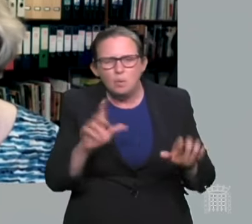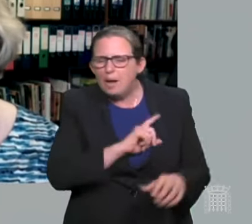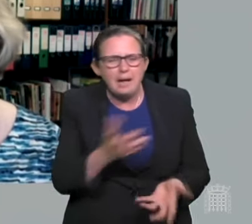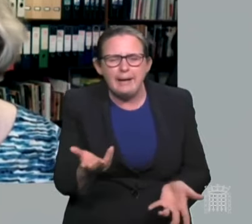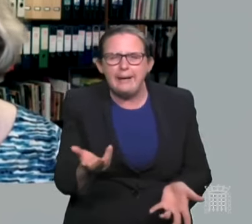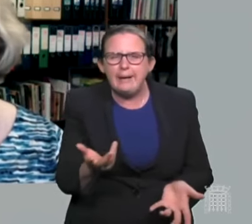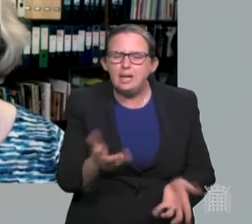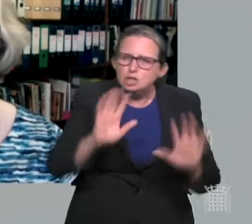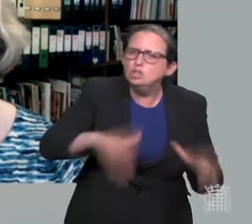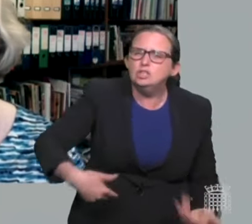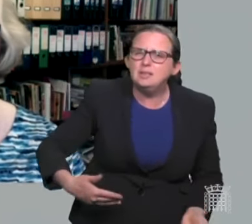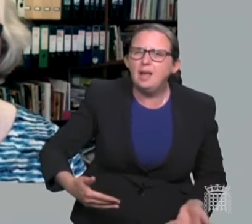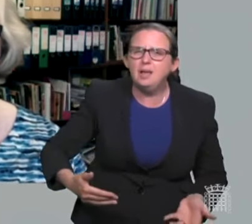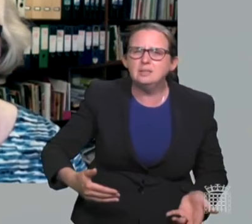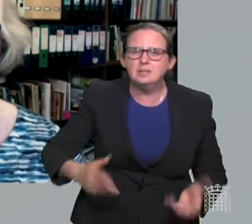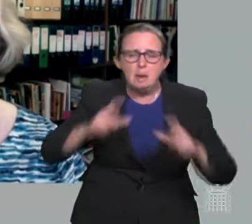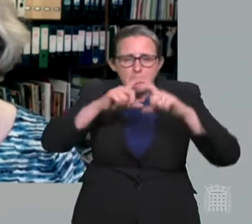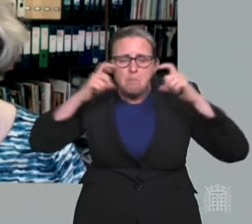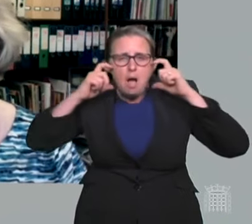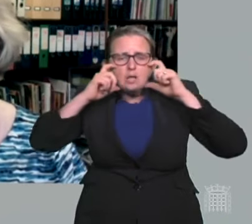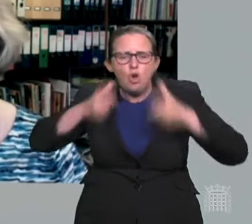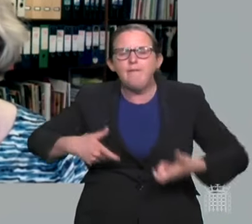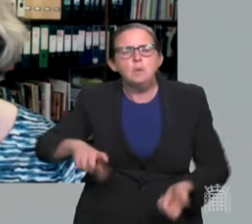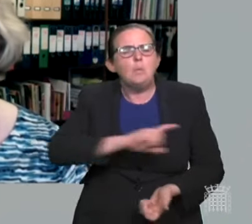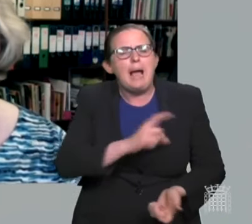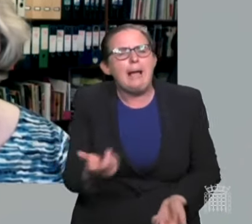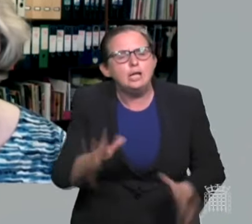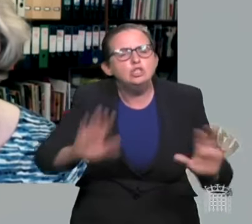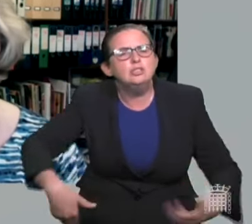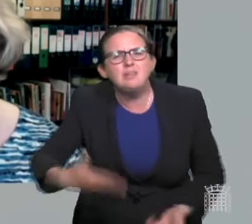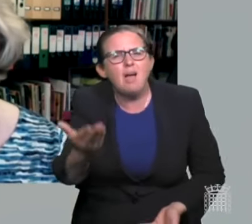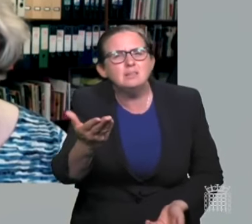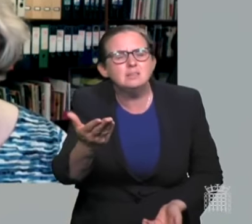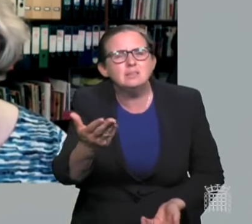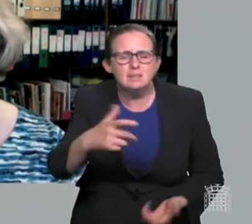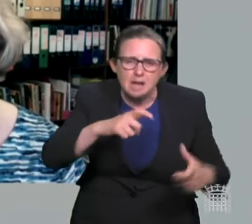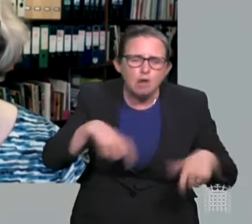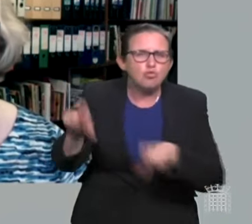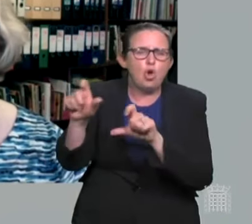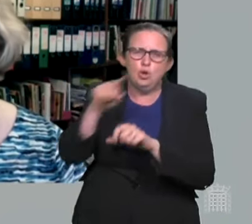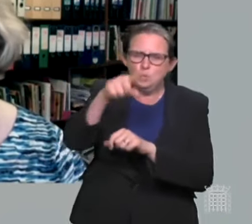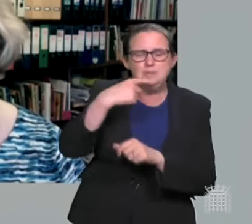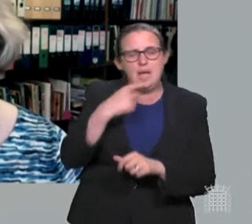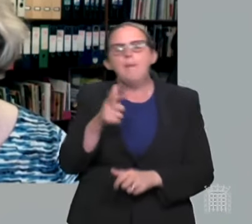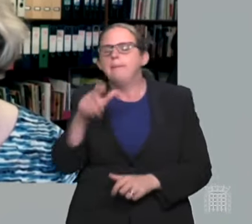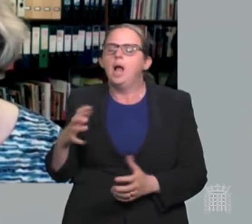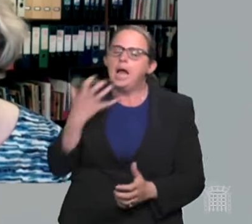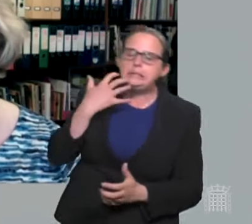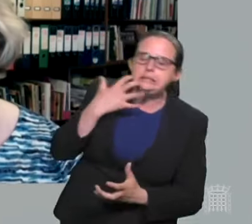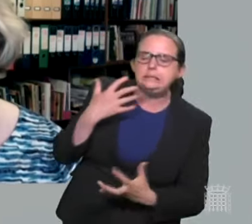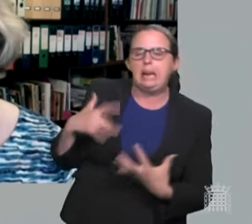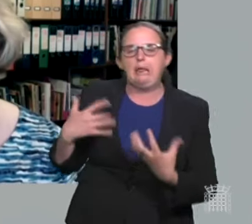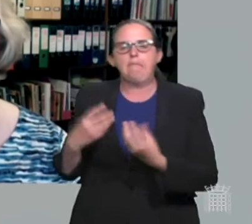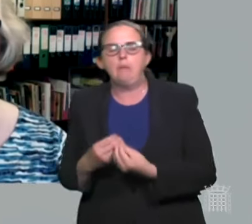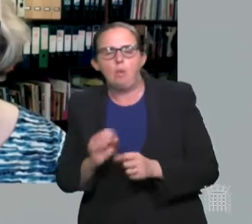to end even simple measures like mask wearing? He has suggested people need to just learn to live with it, but